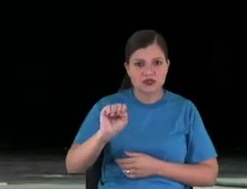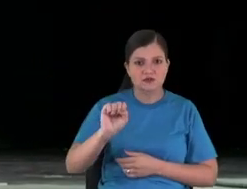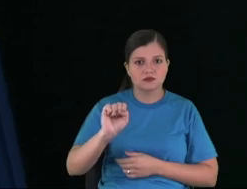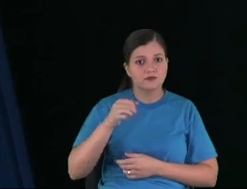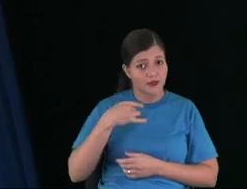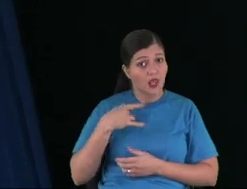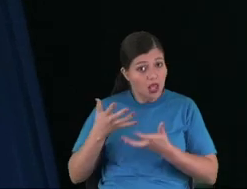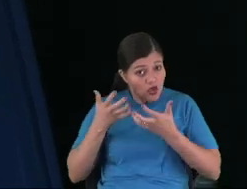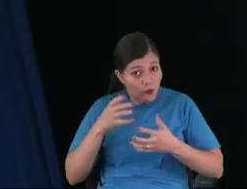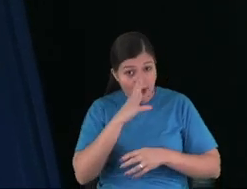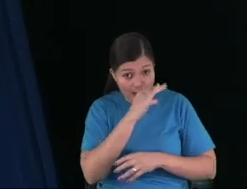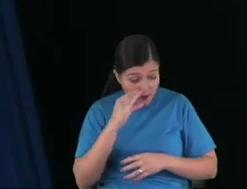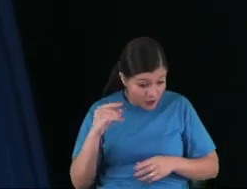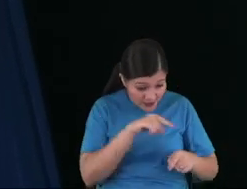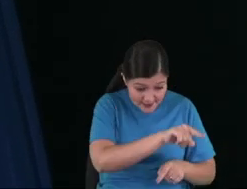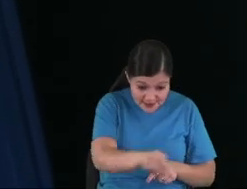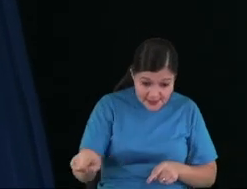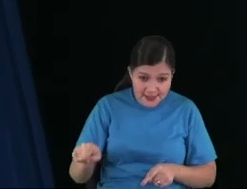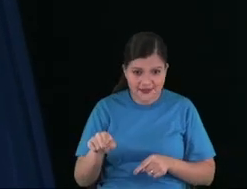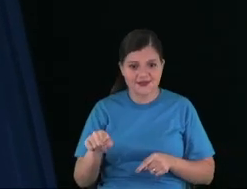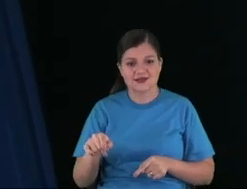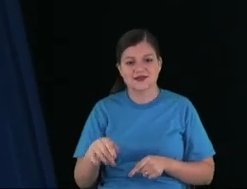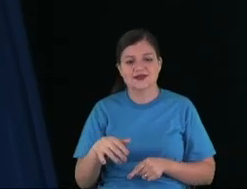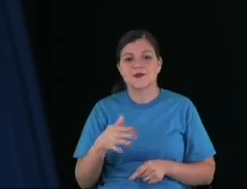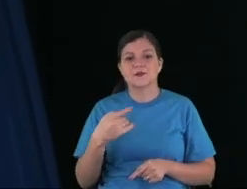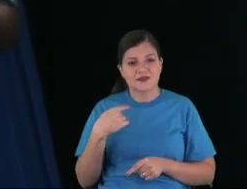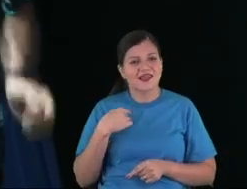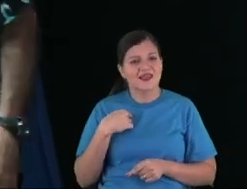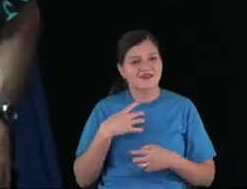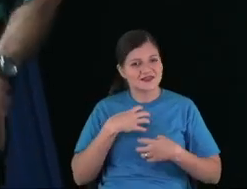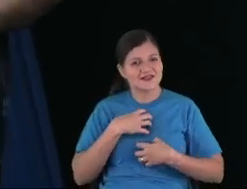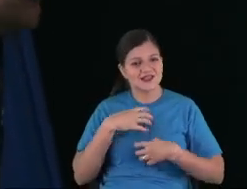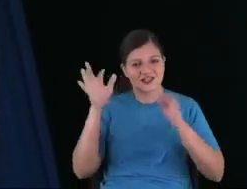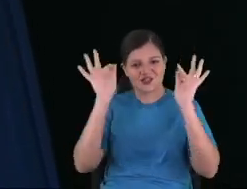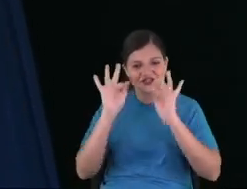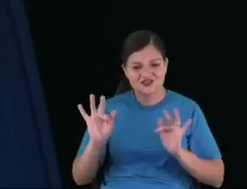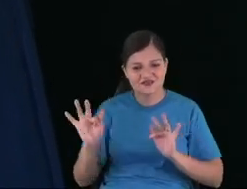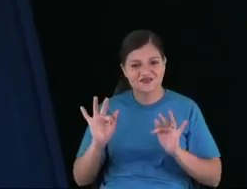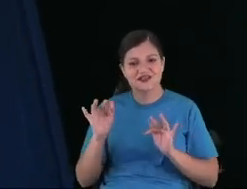I want my kids here. I got so happy, for example.